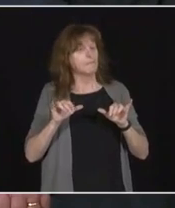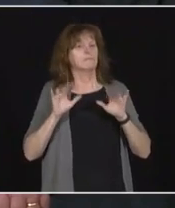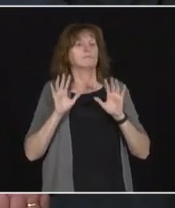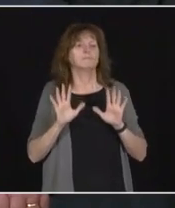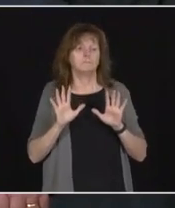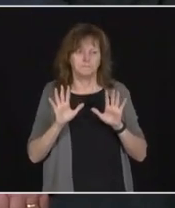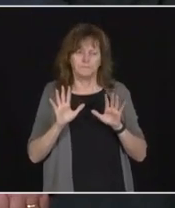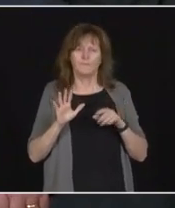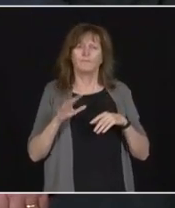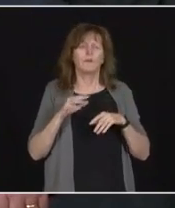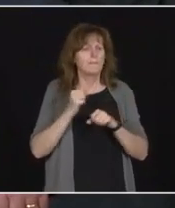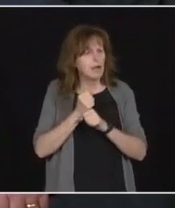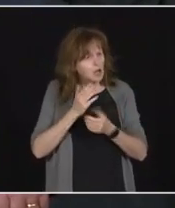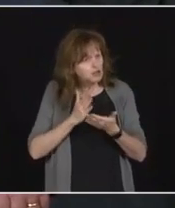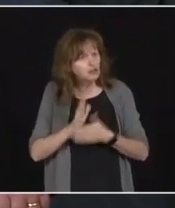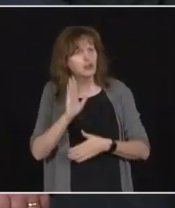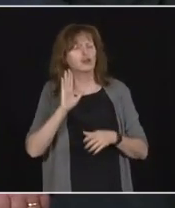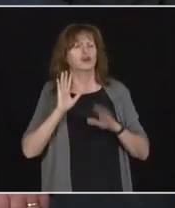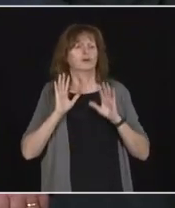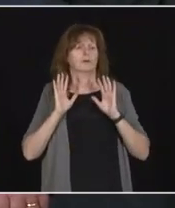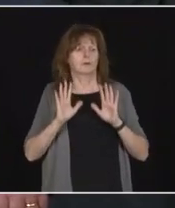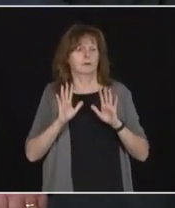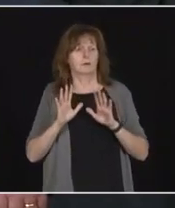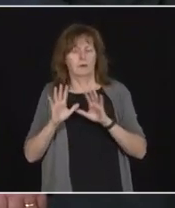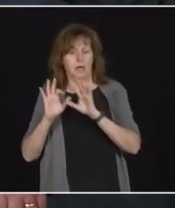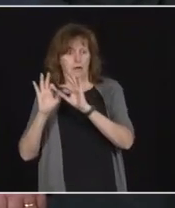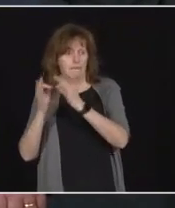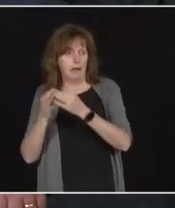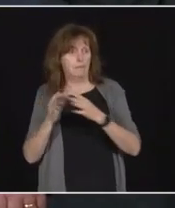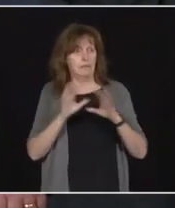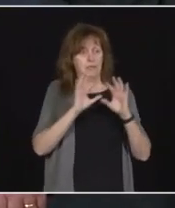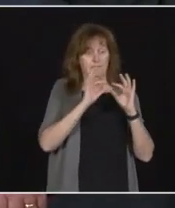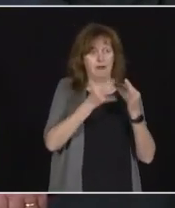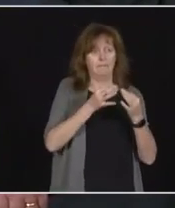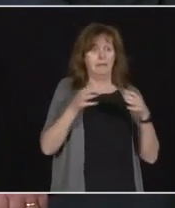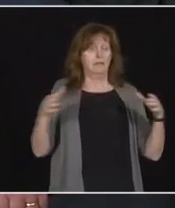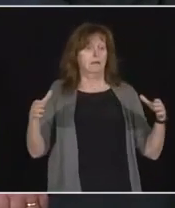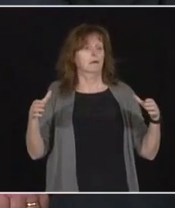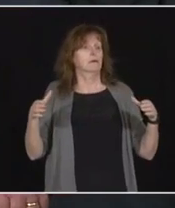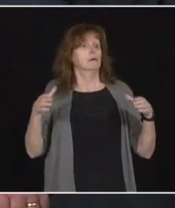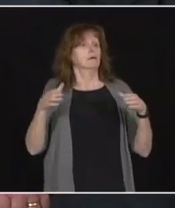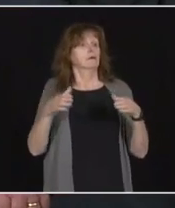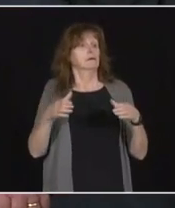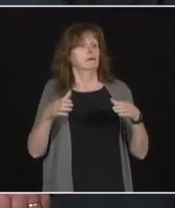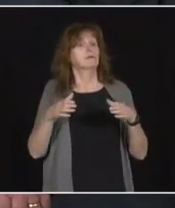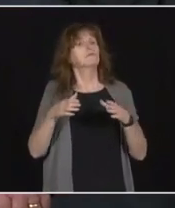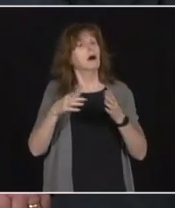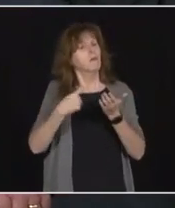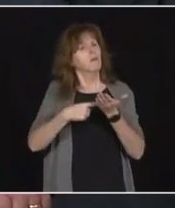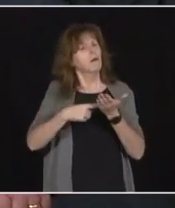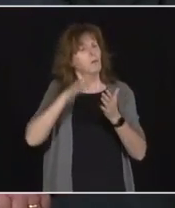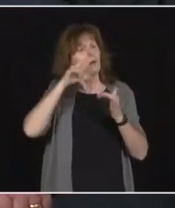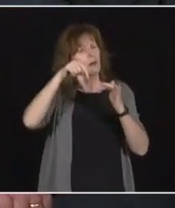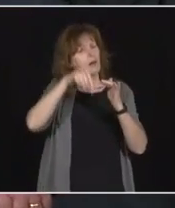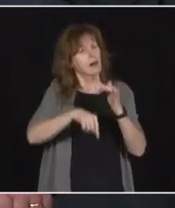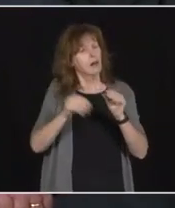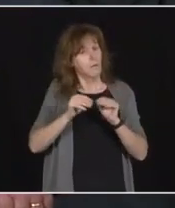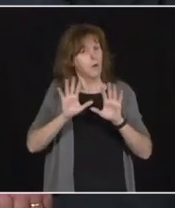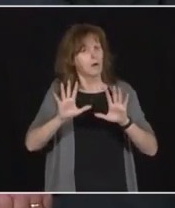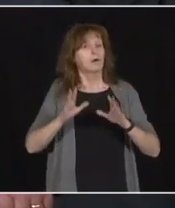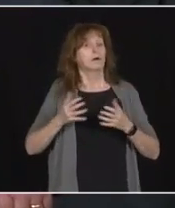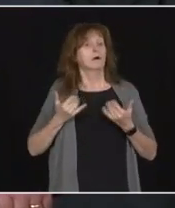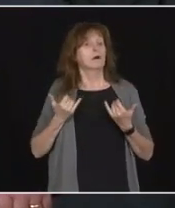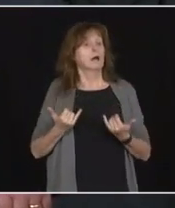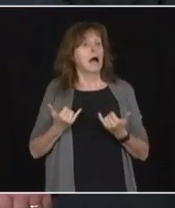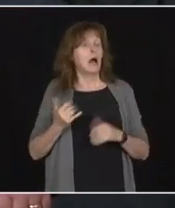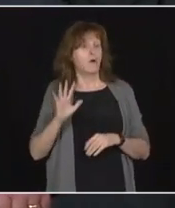to get together. We are going to be discussing that in the very near future with you. But as far as the present situation is concerned, it will be